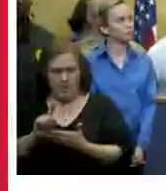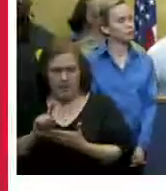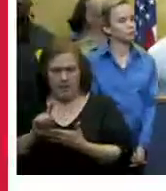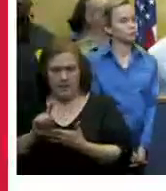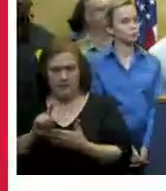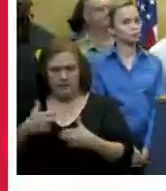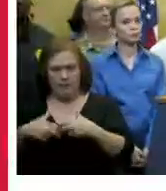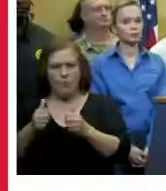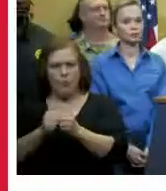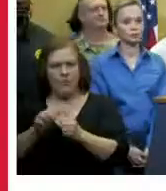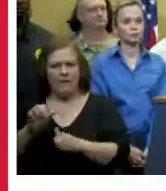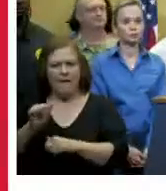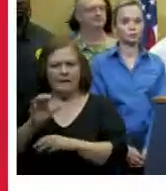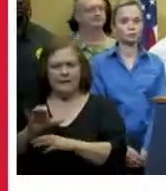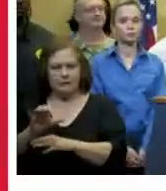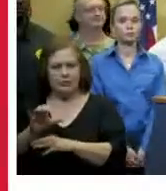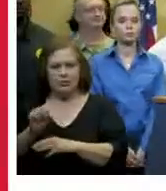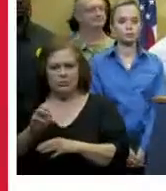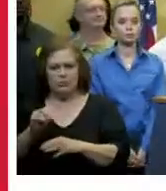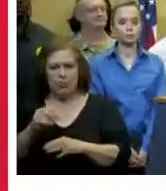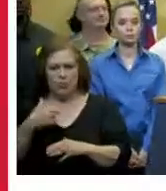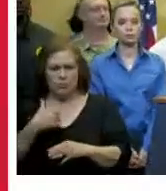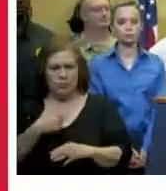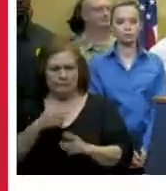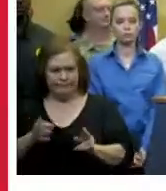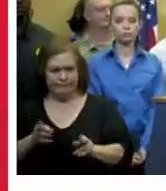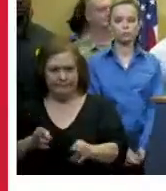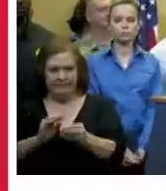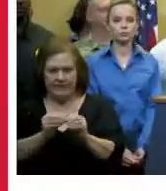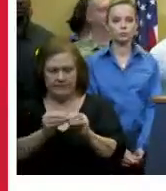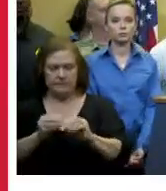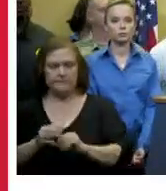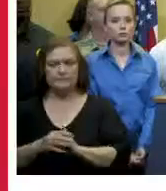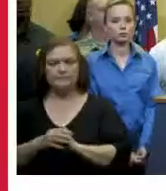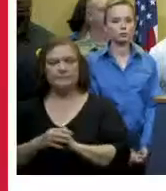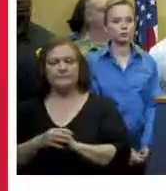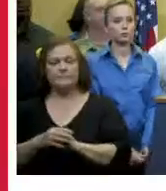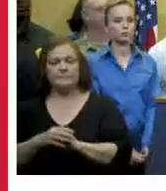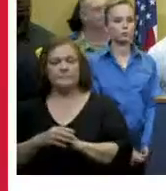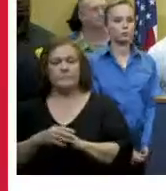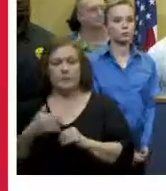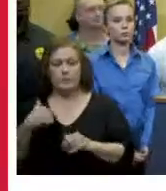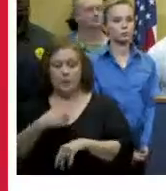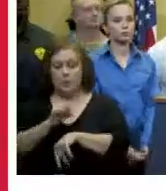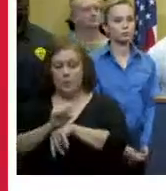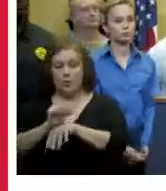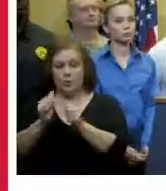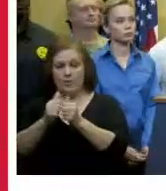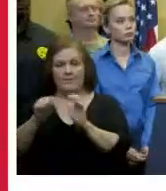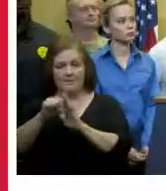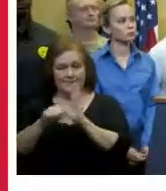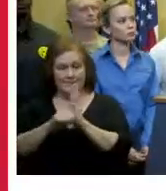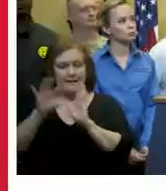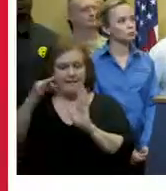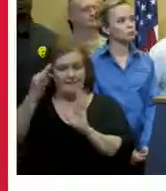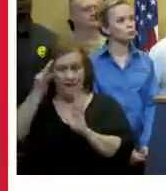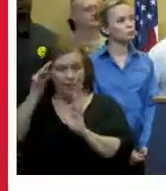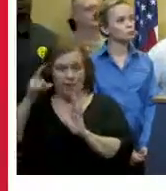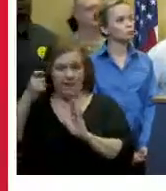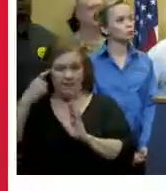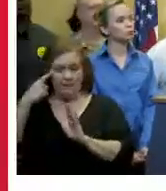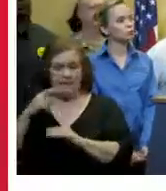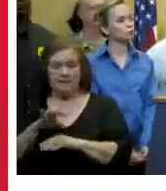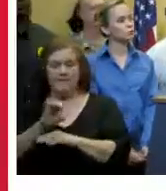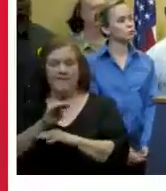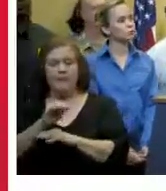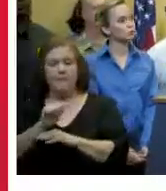into action and got it back online very quickly additionally um coordinating with the federal and state government is really critical at this time fema